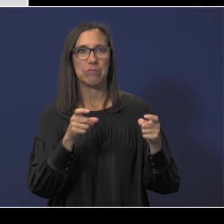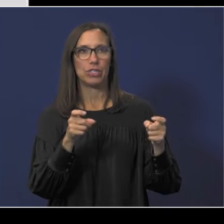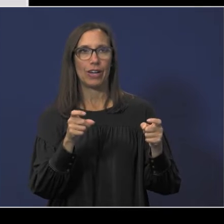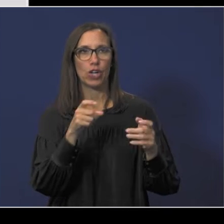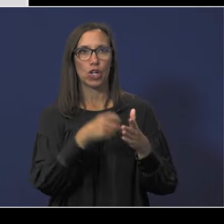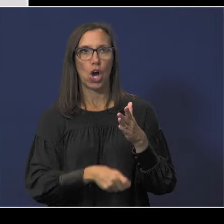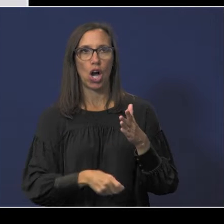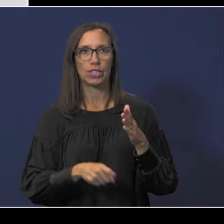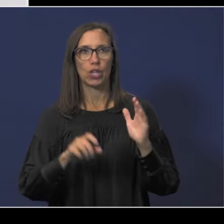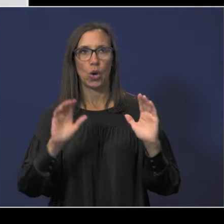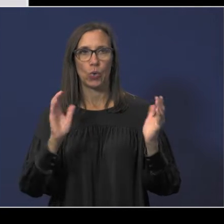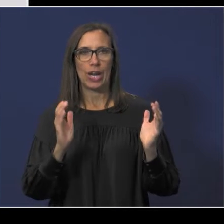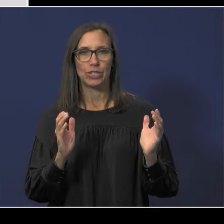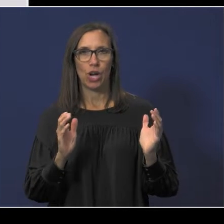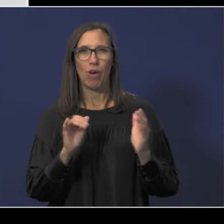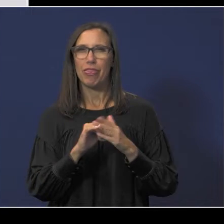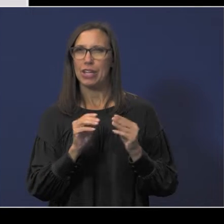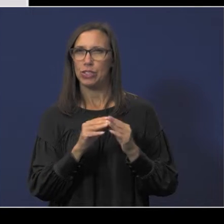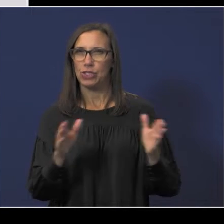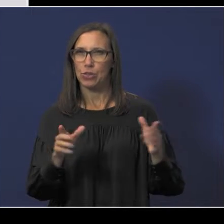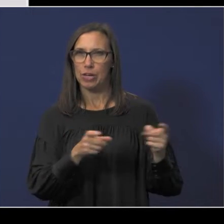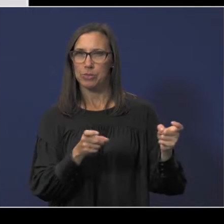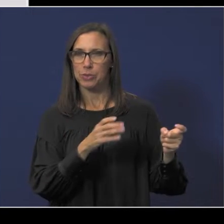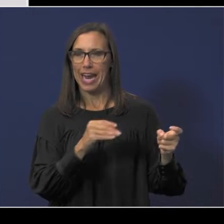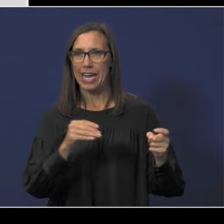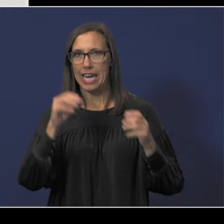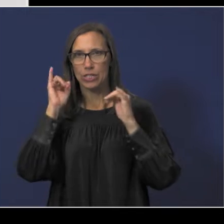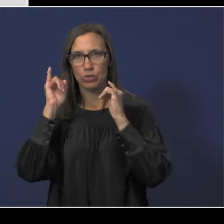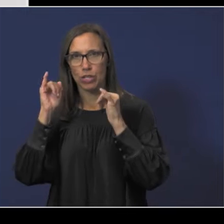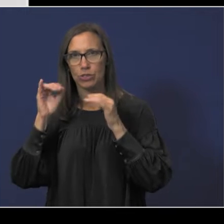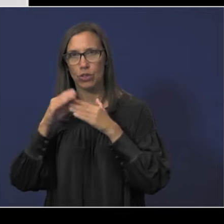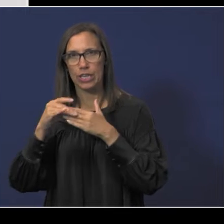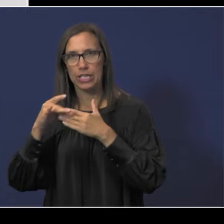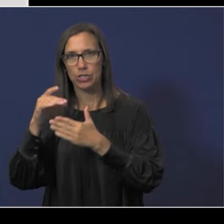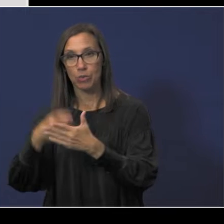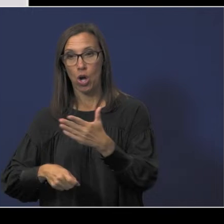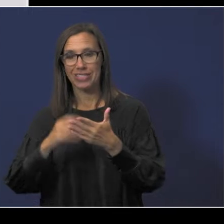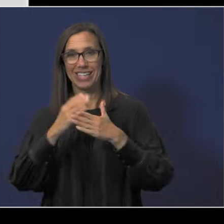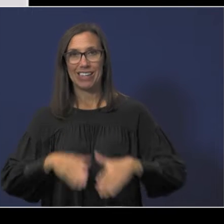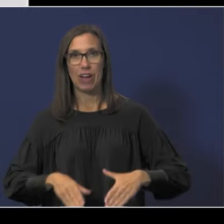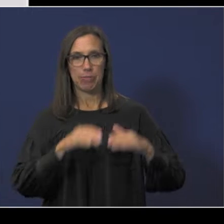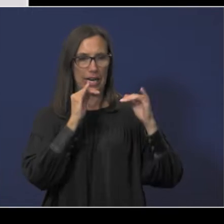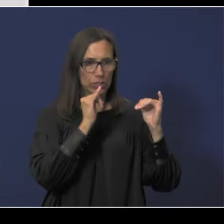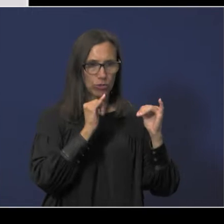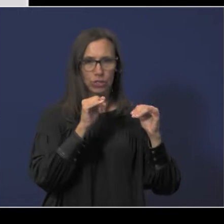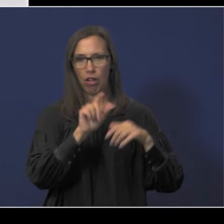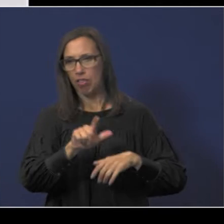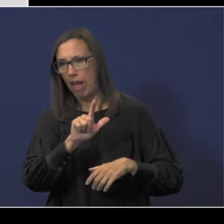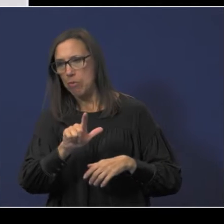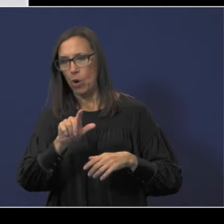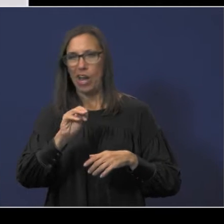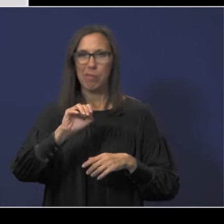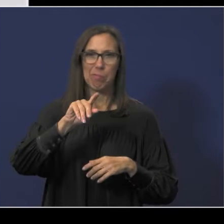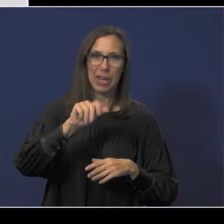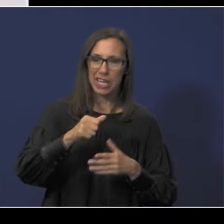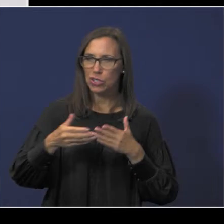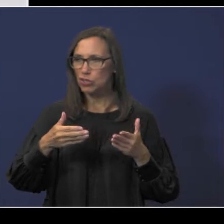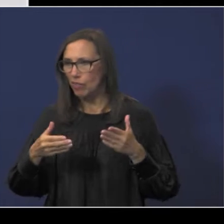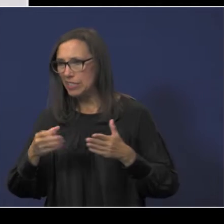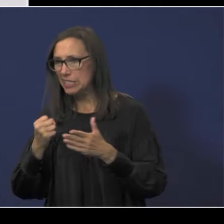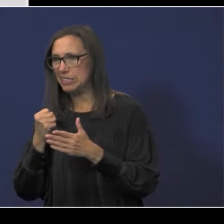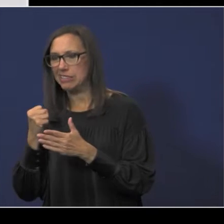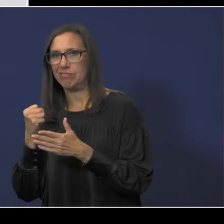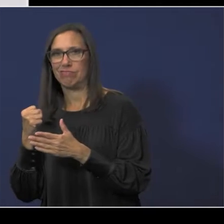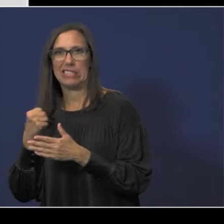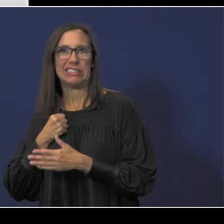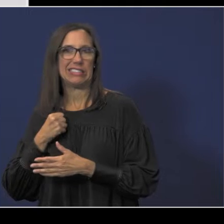ratio is general administration plus instructional leadership cost divided by instruction, library media services, staff development, and